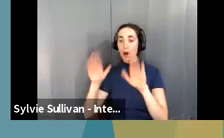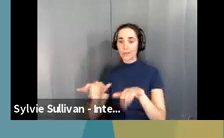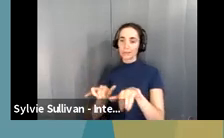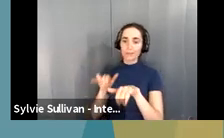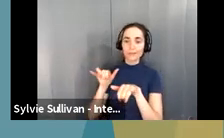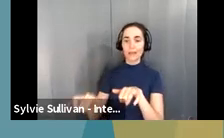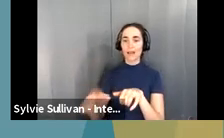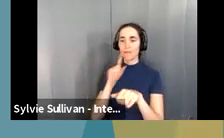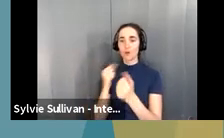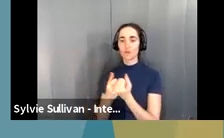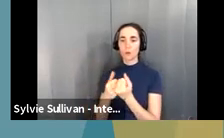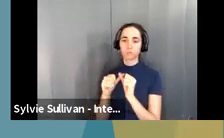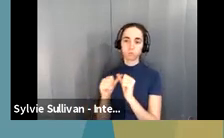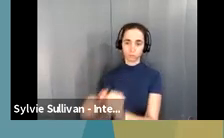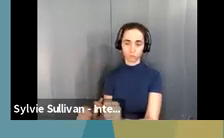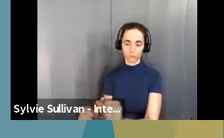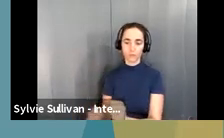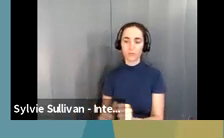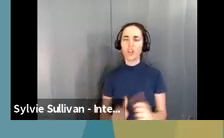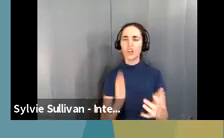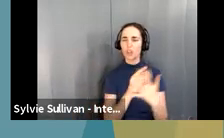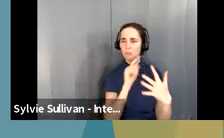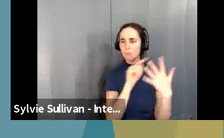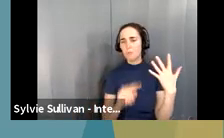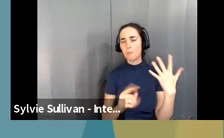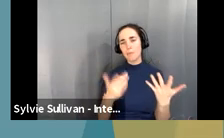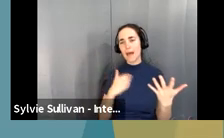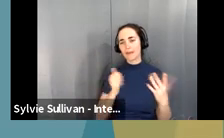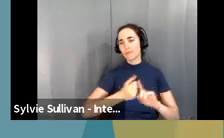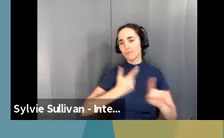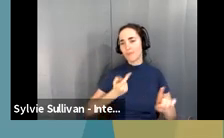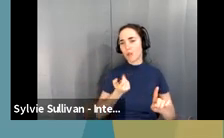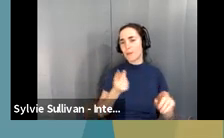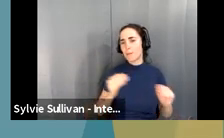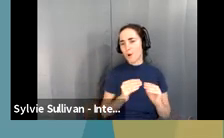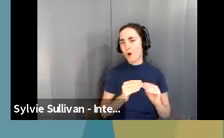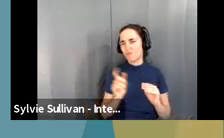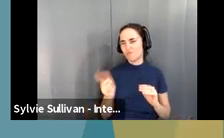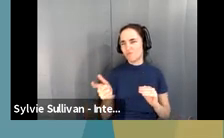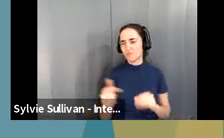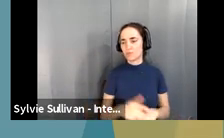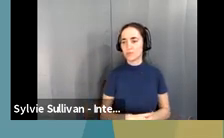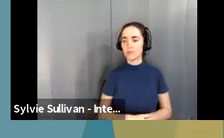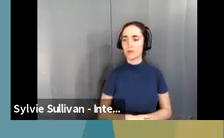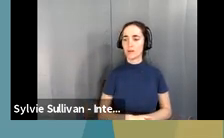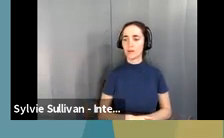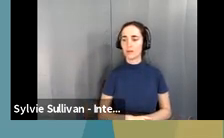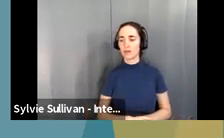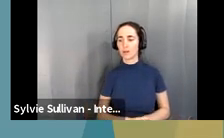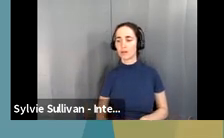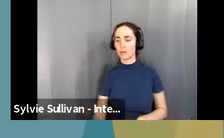some of these we might be able to, um, get into a little bit more detail as we continue on with our slides.